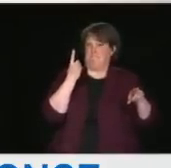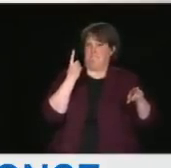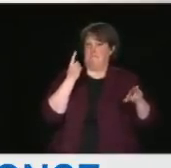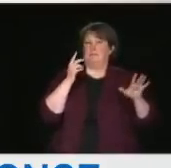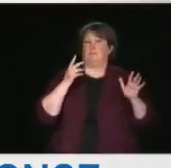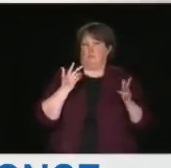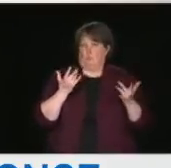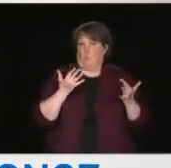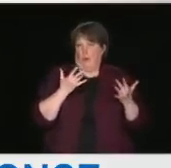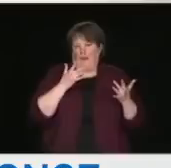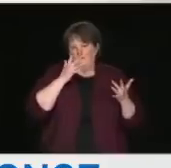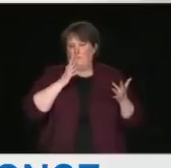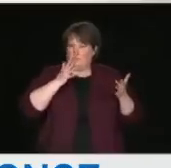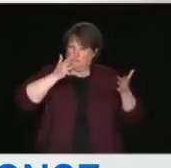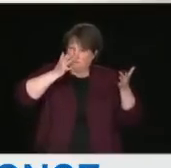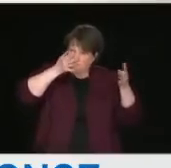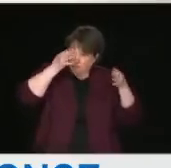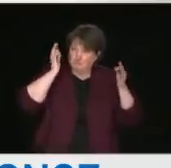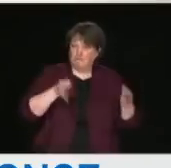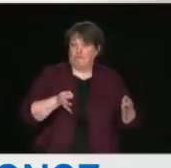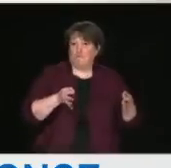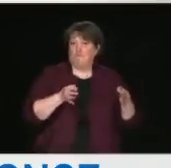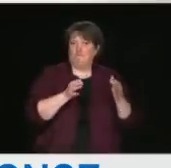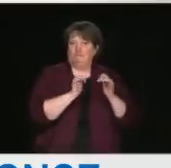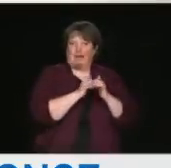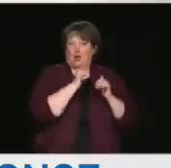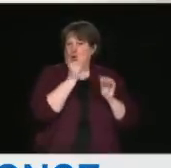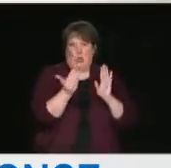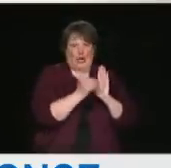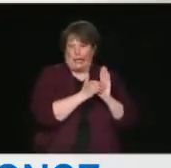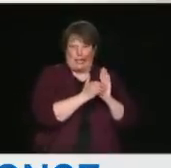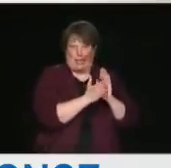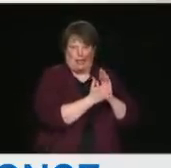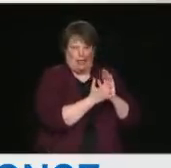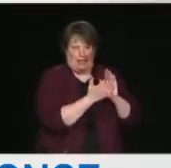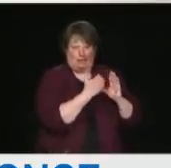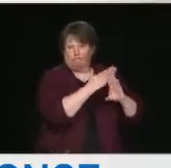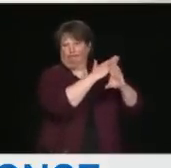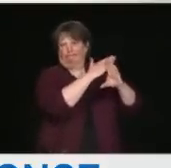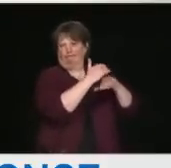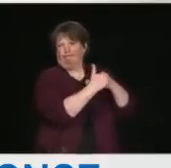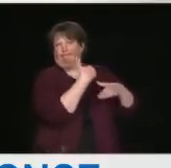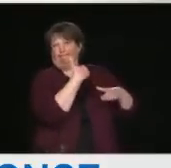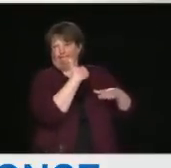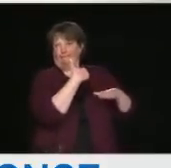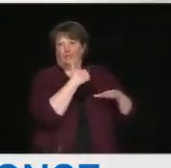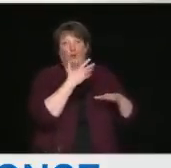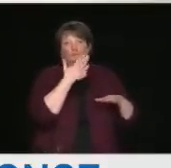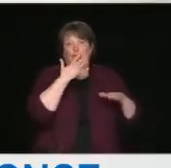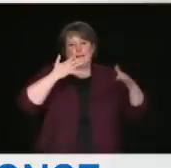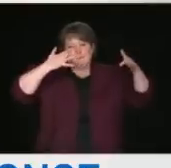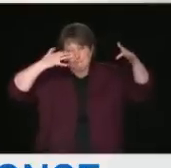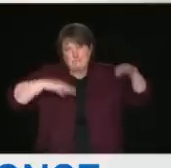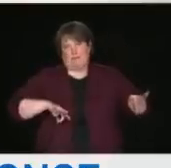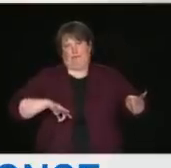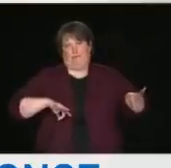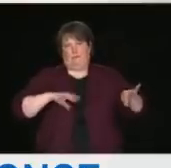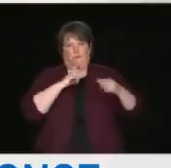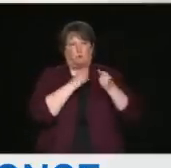this situation. It's in the interests of both countries to continue supporting each other when it comes to health care.